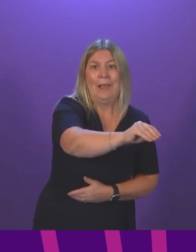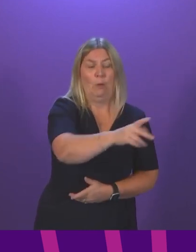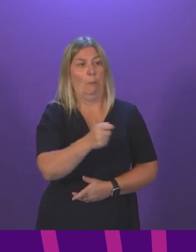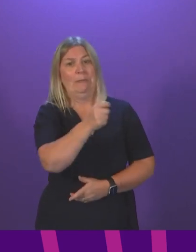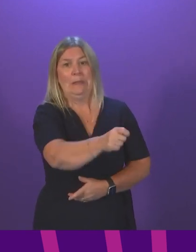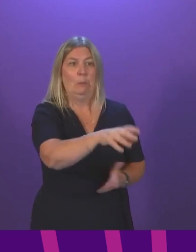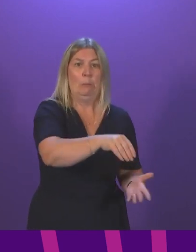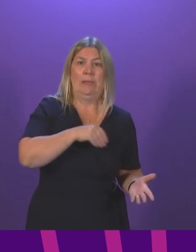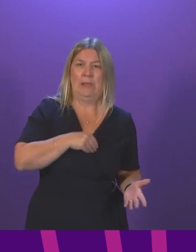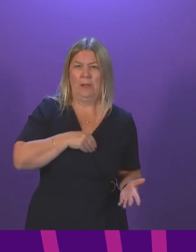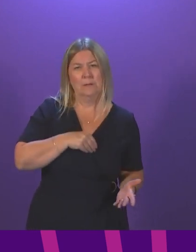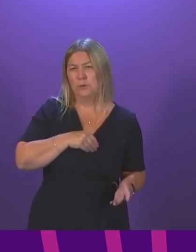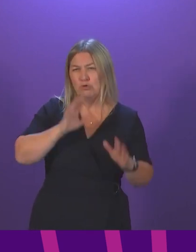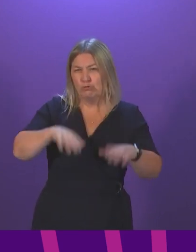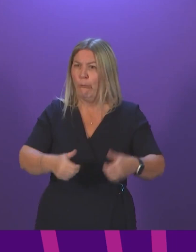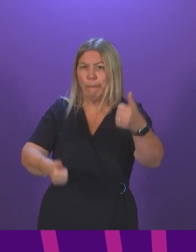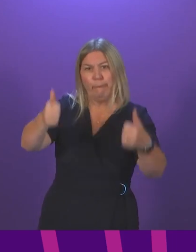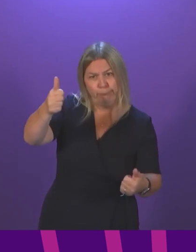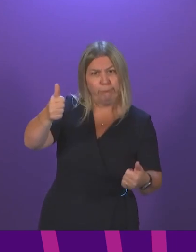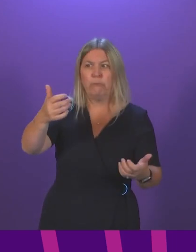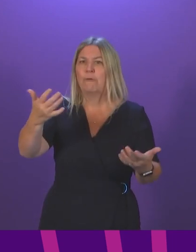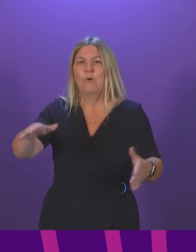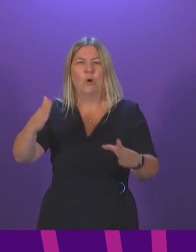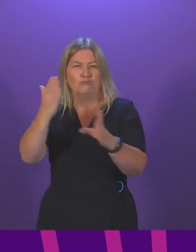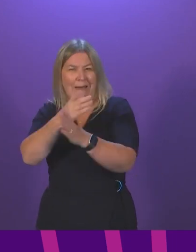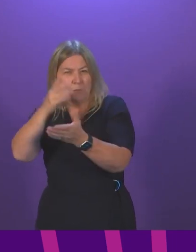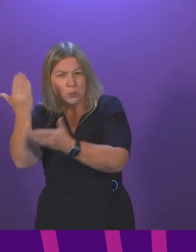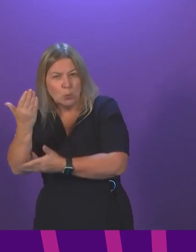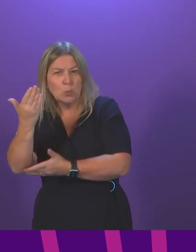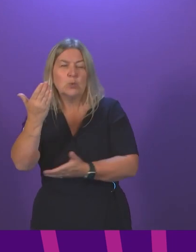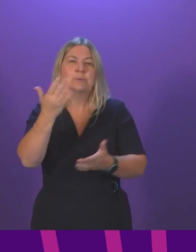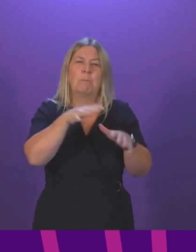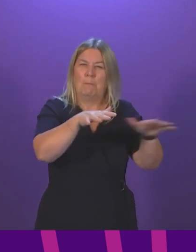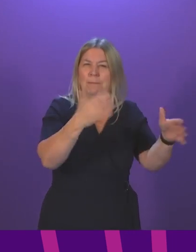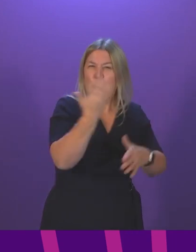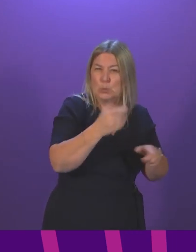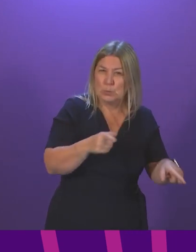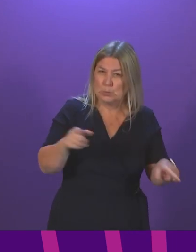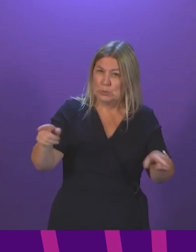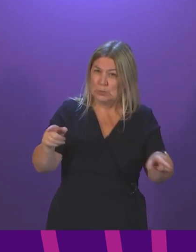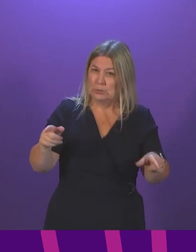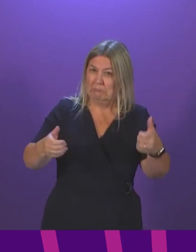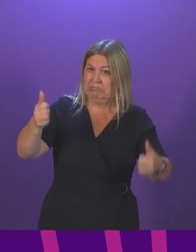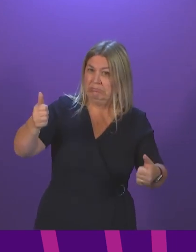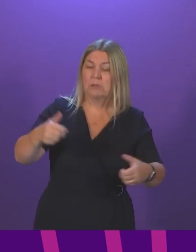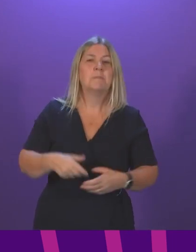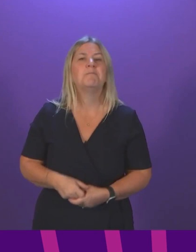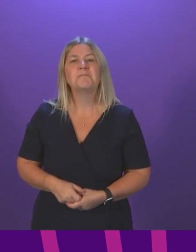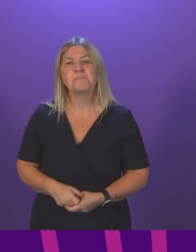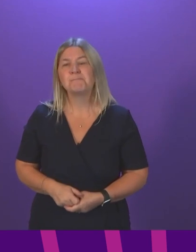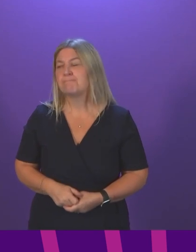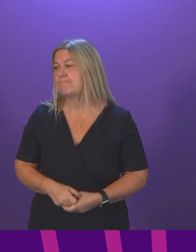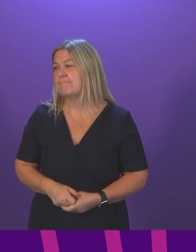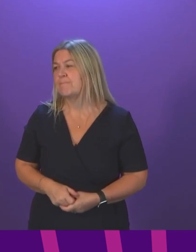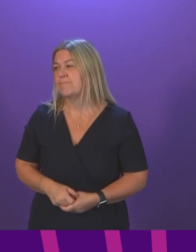to the advantage of pupils at private schools versus those in the public sector? The Minister. Well, no decisions have yet been taken